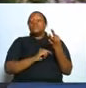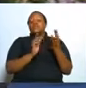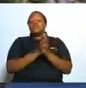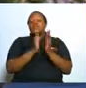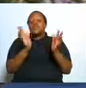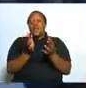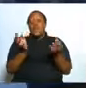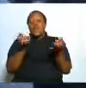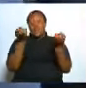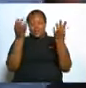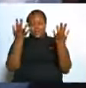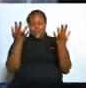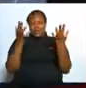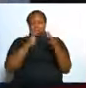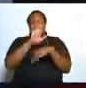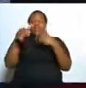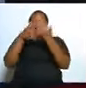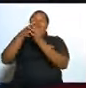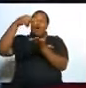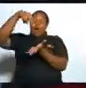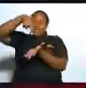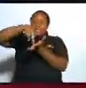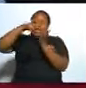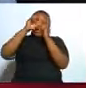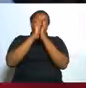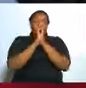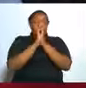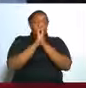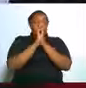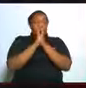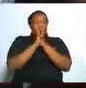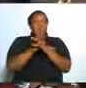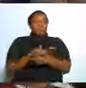hallelujah let's stand for the word of prayer